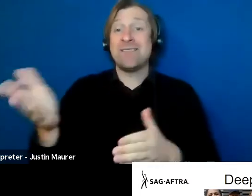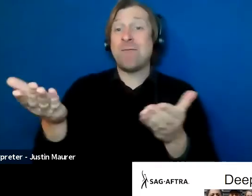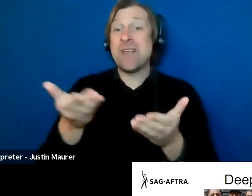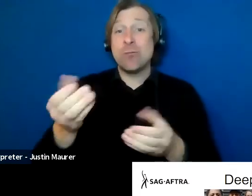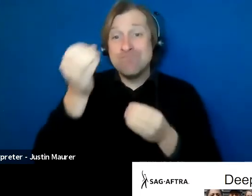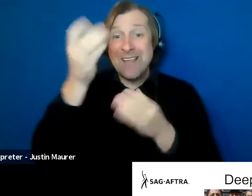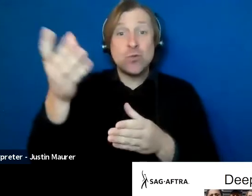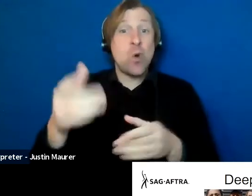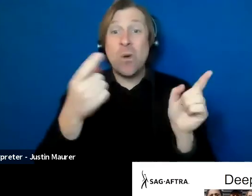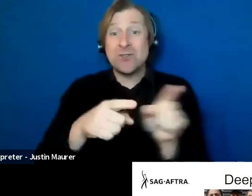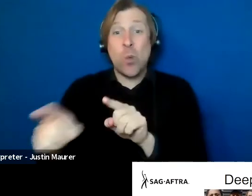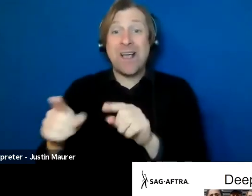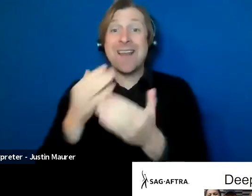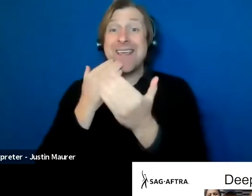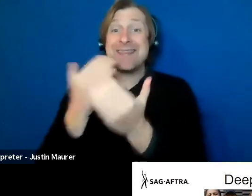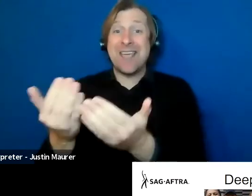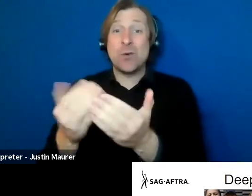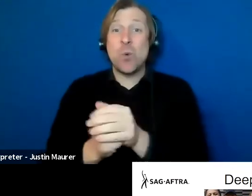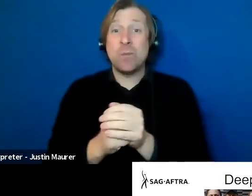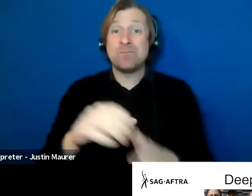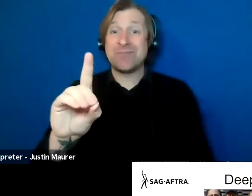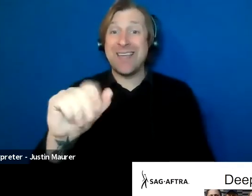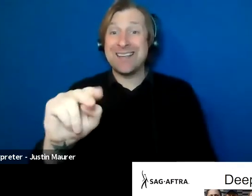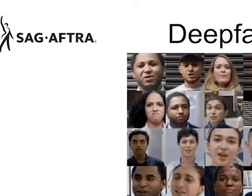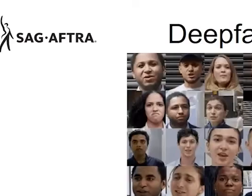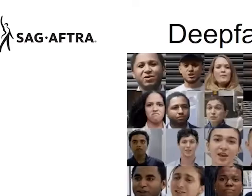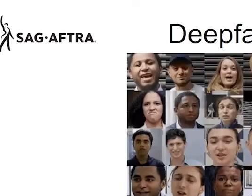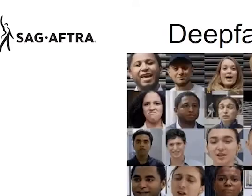to speed on all that she's been doing. Thanks, and Danielle, welcome.